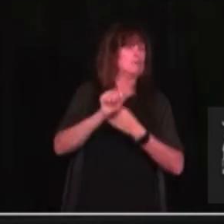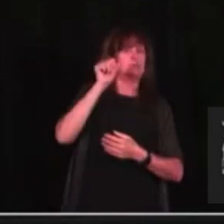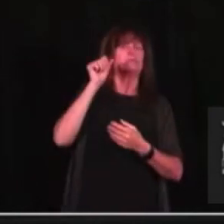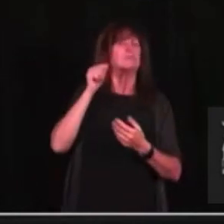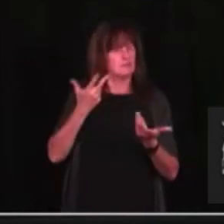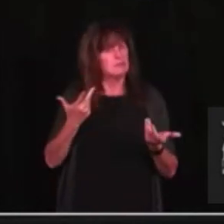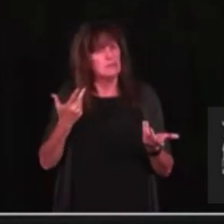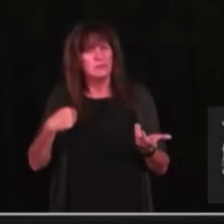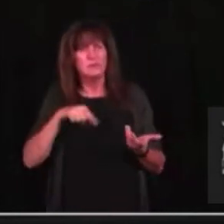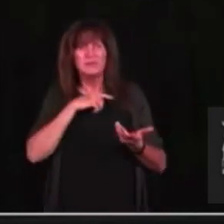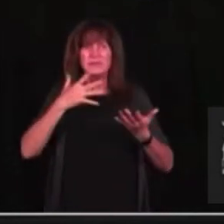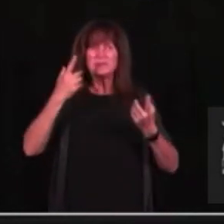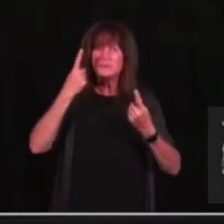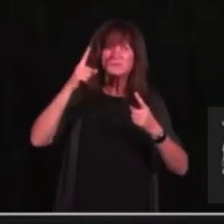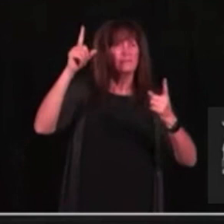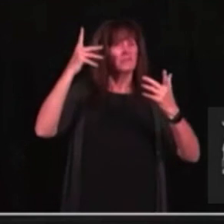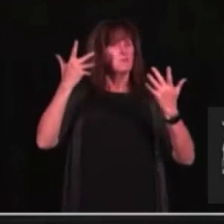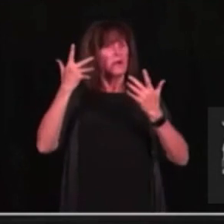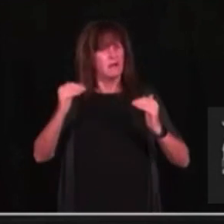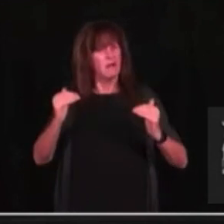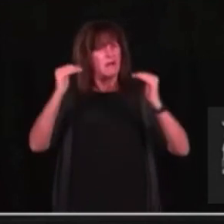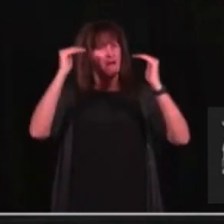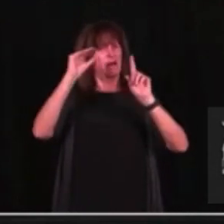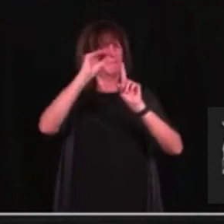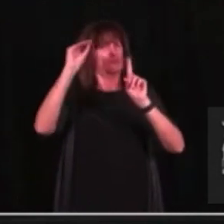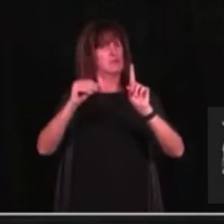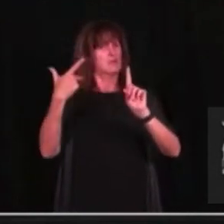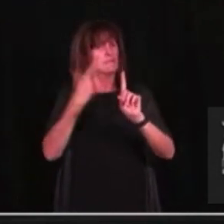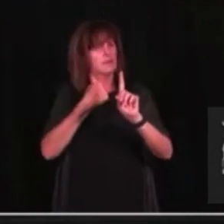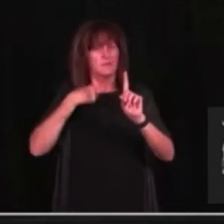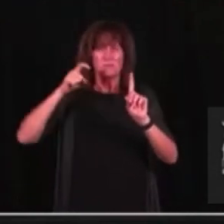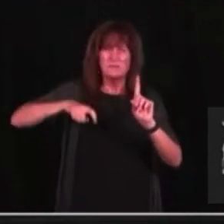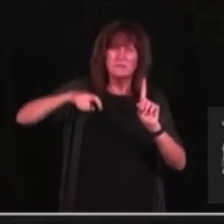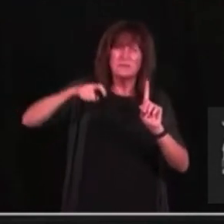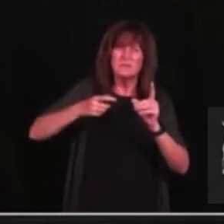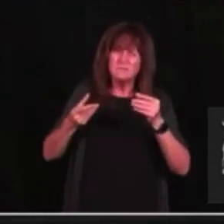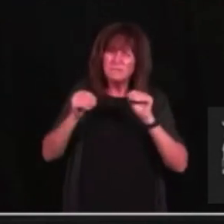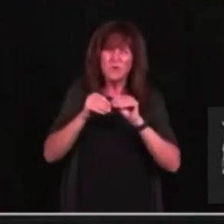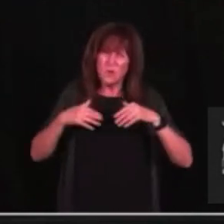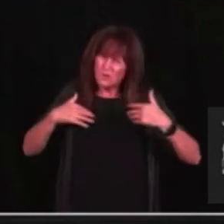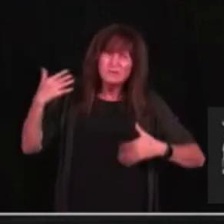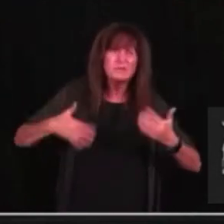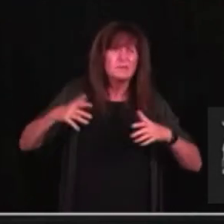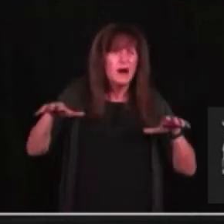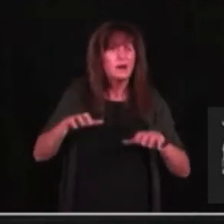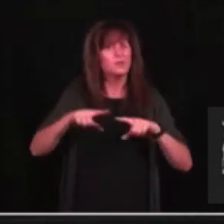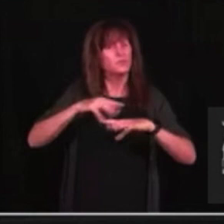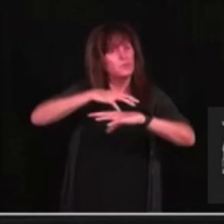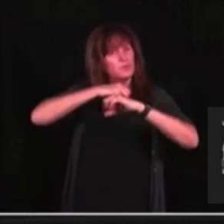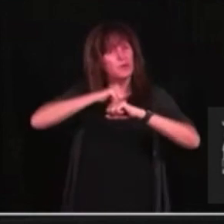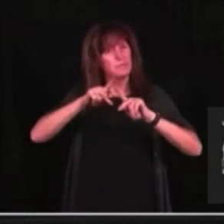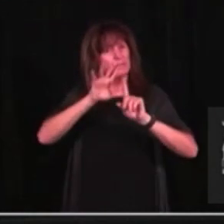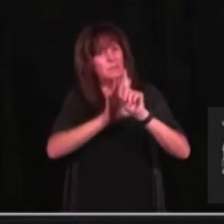achieve higher vaccination rates. Further action is required to protect Ontarians while they enjoy many activities that are now